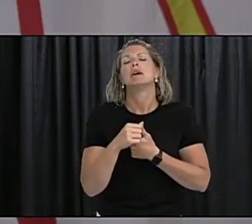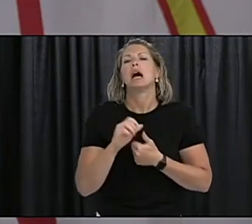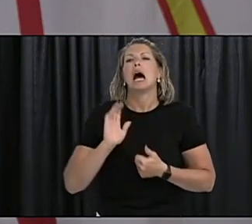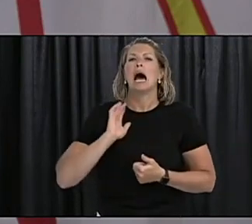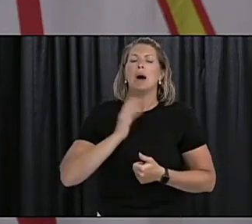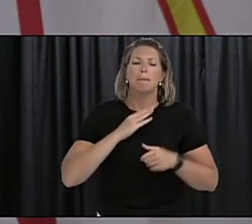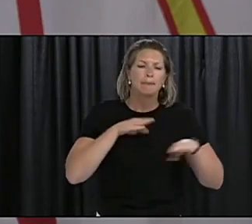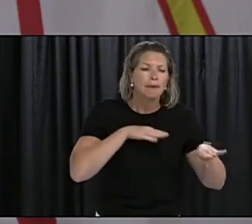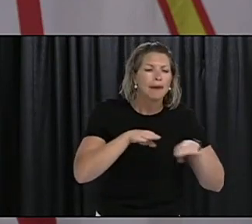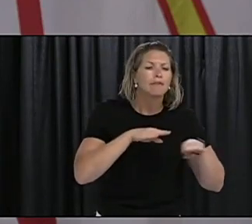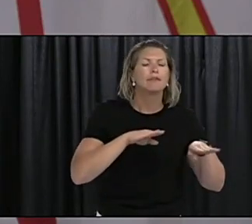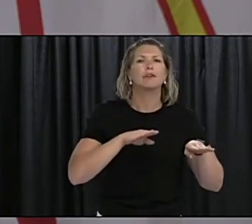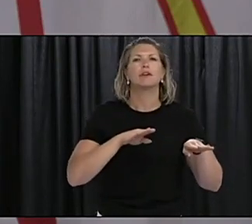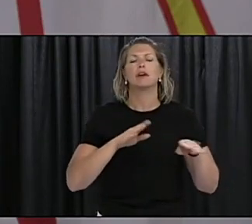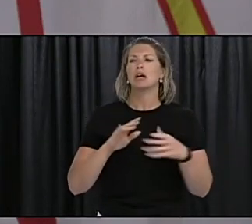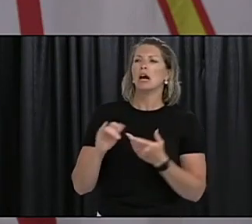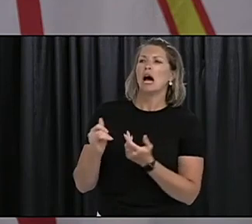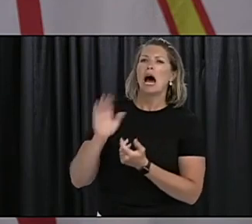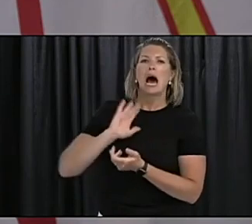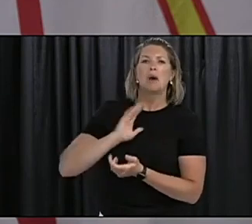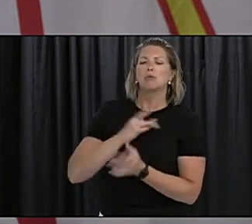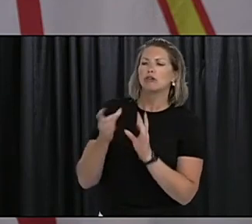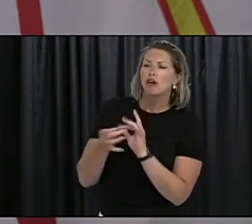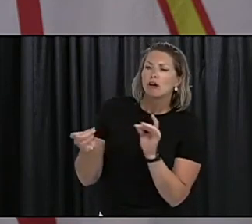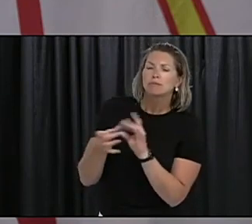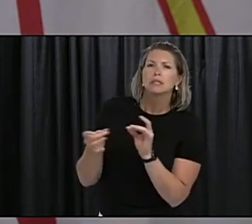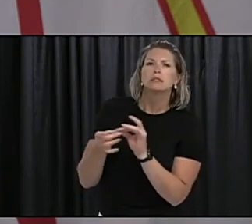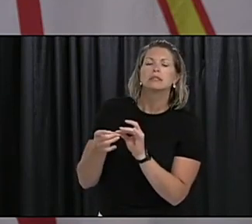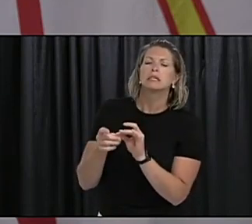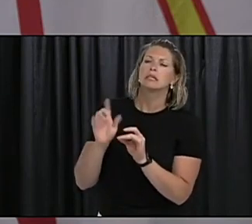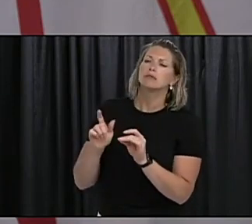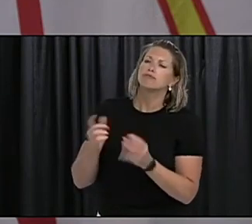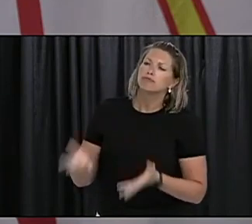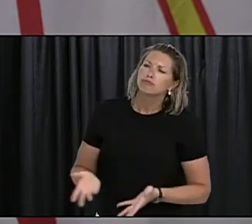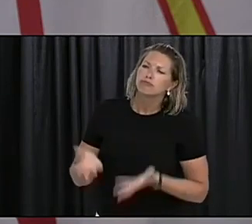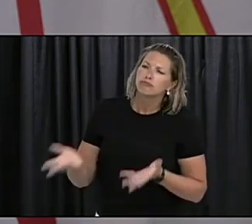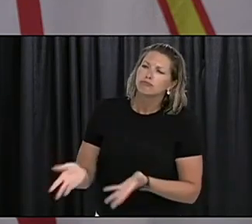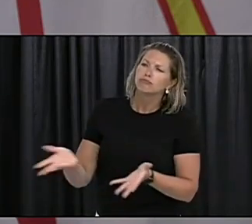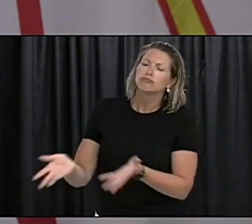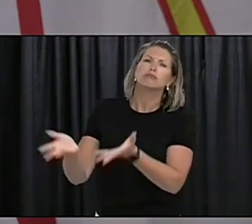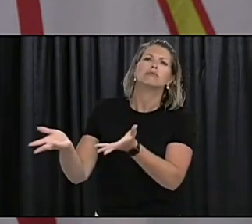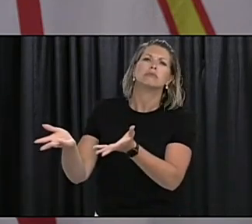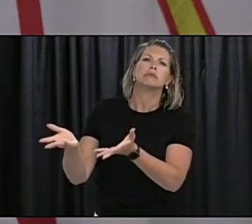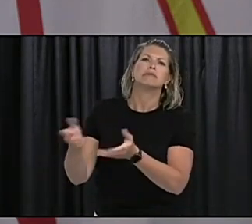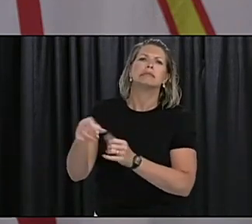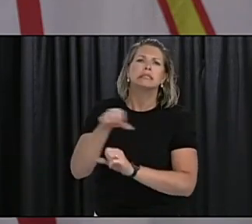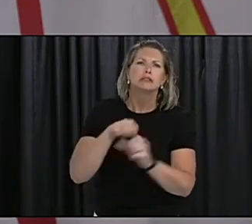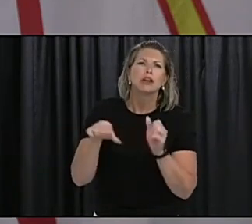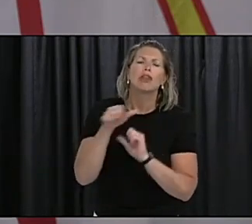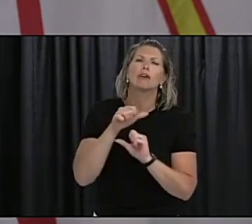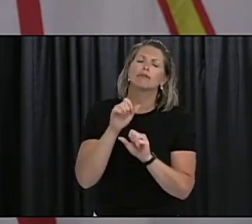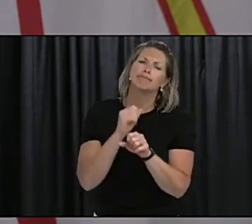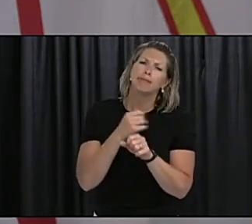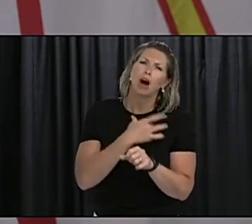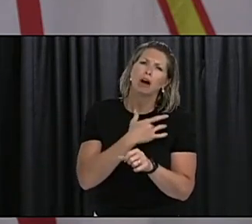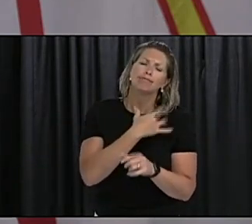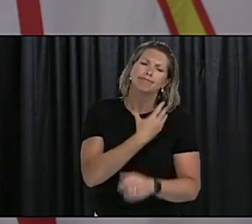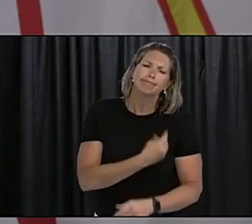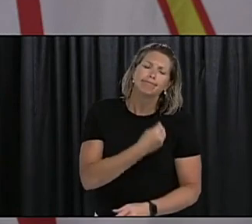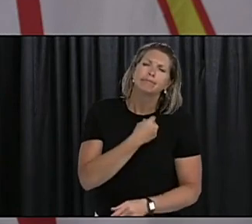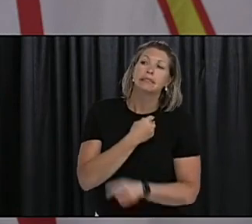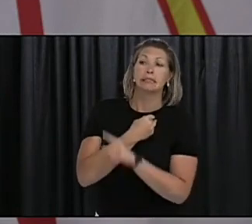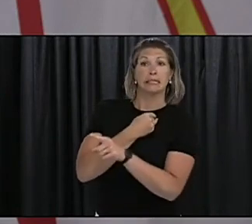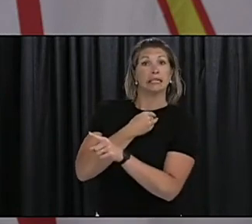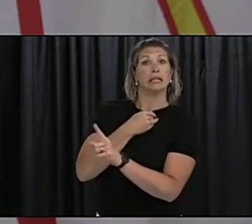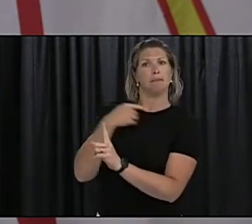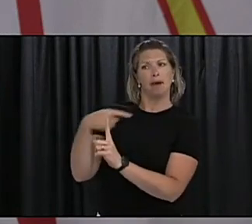and our actions. Kindness has helped us get through this pandemic so far. As people test positive, they must feel supported